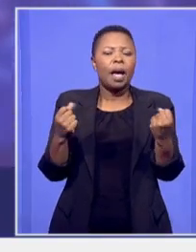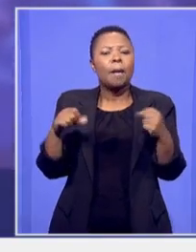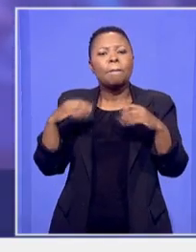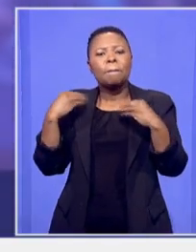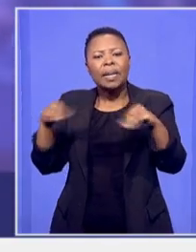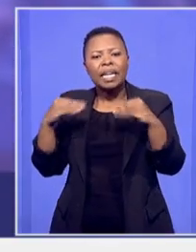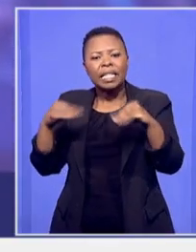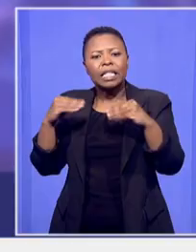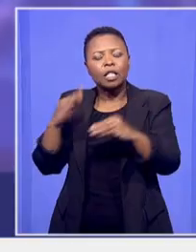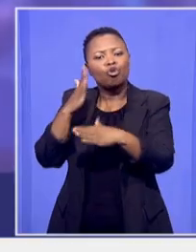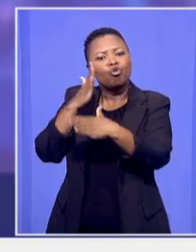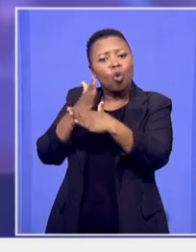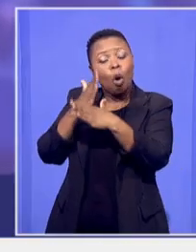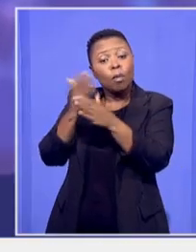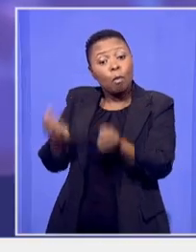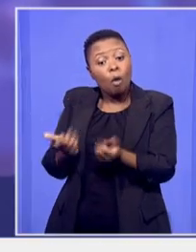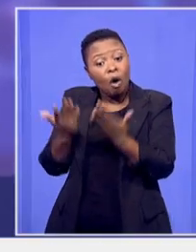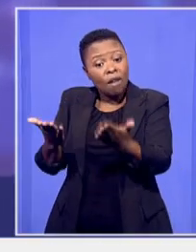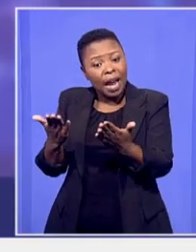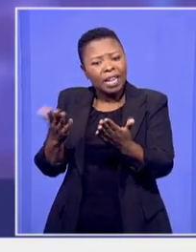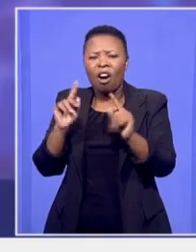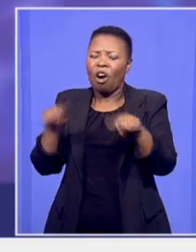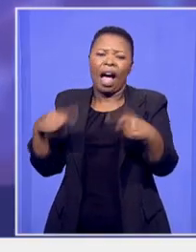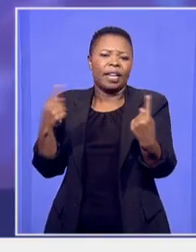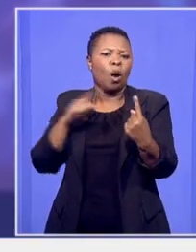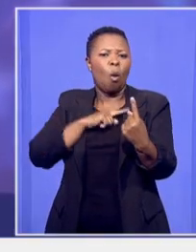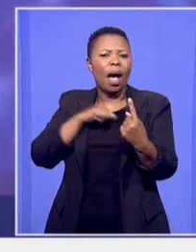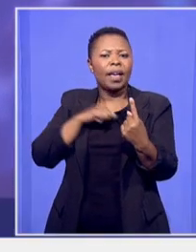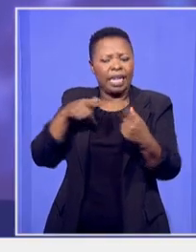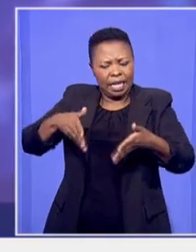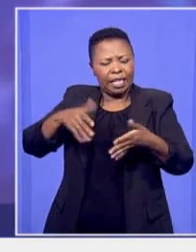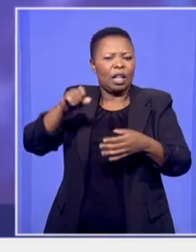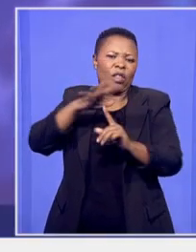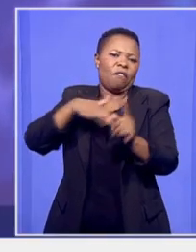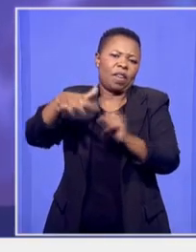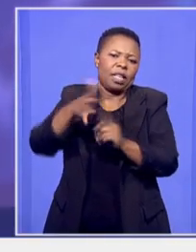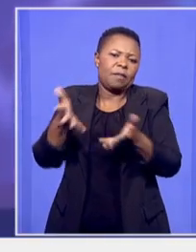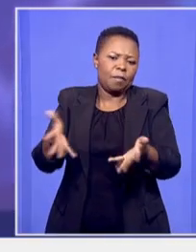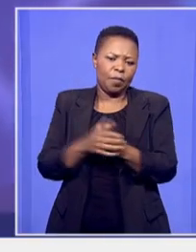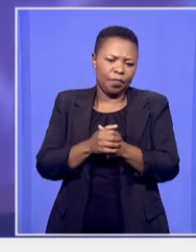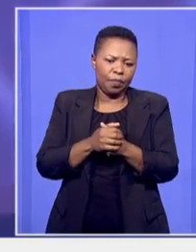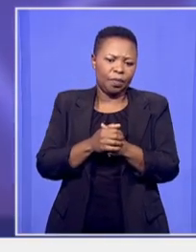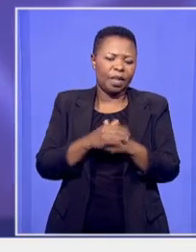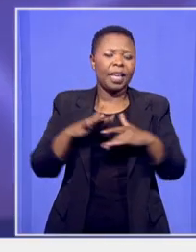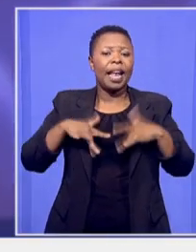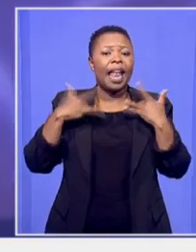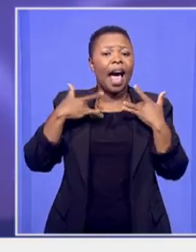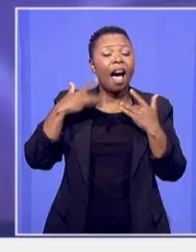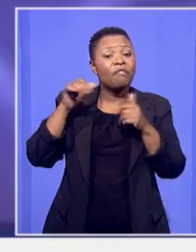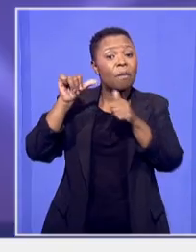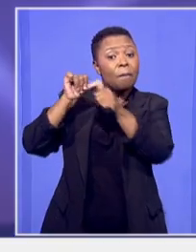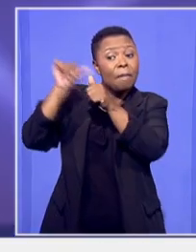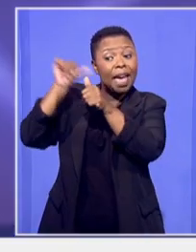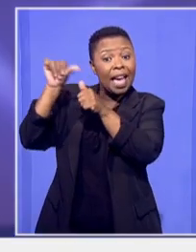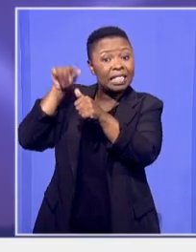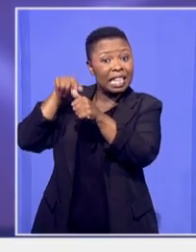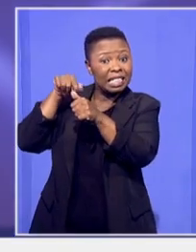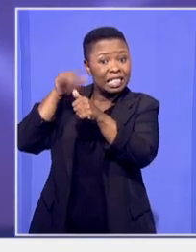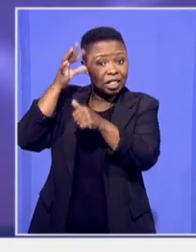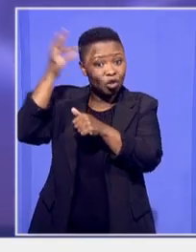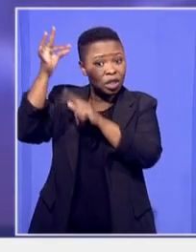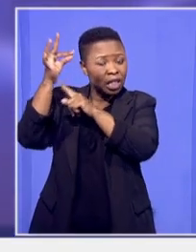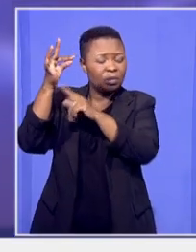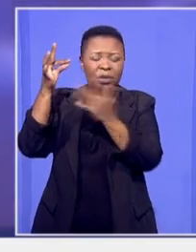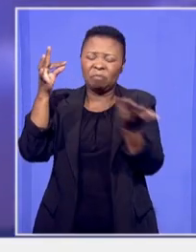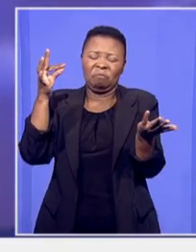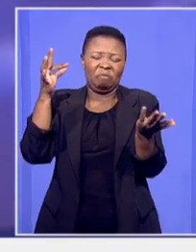in the current climate in South Africa the dream of a better life has turned into a nightmare